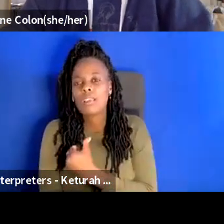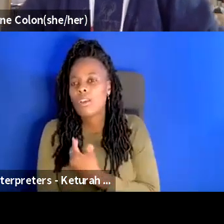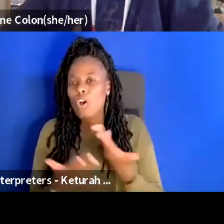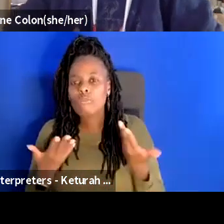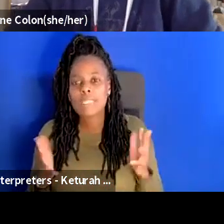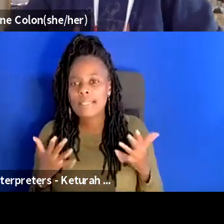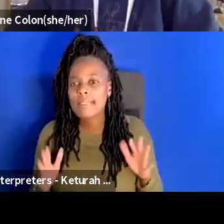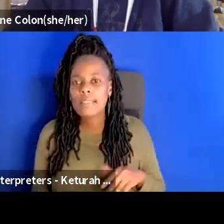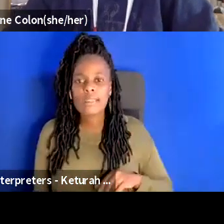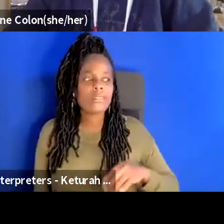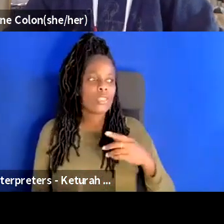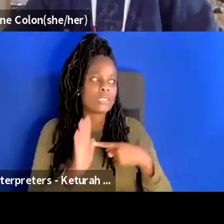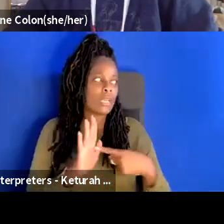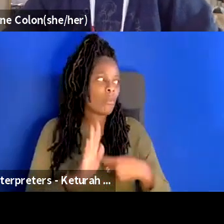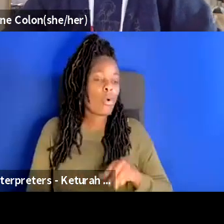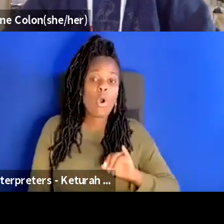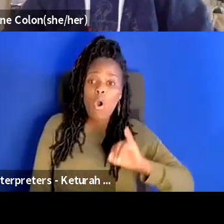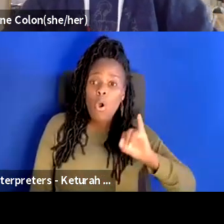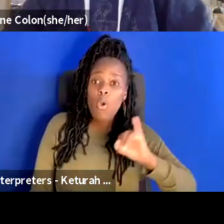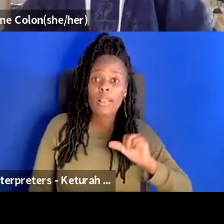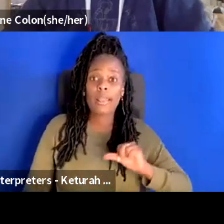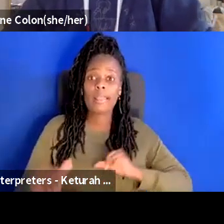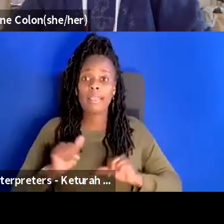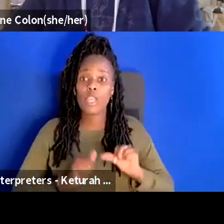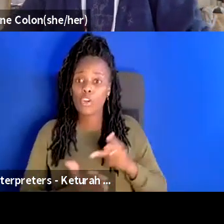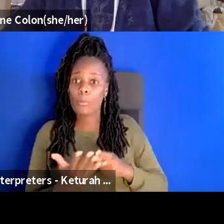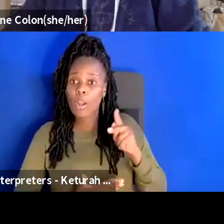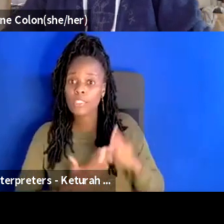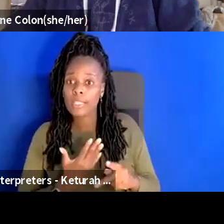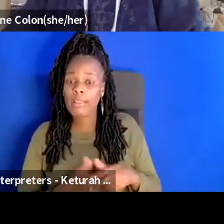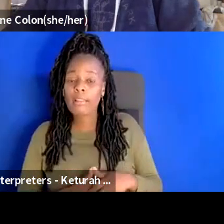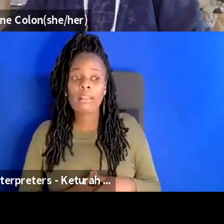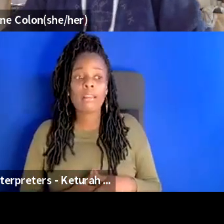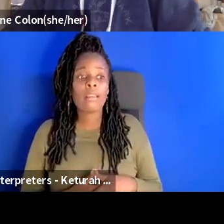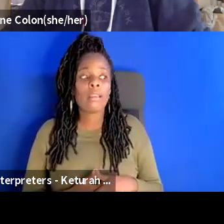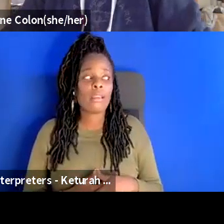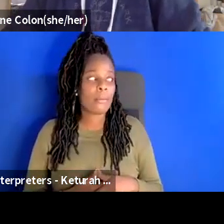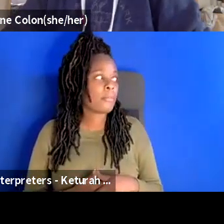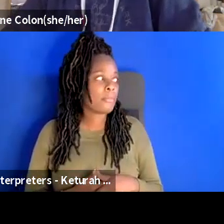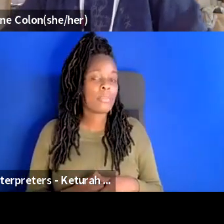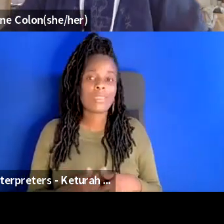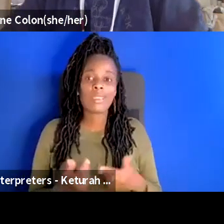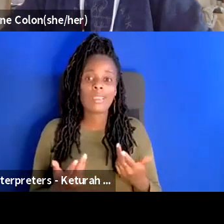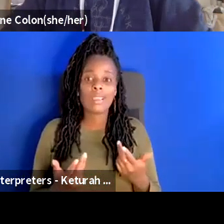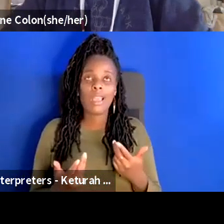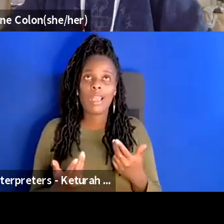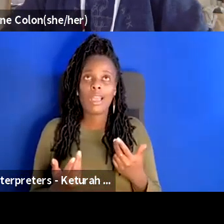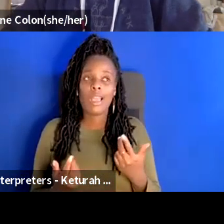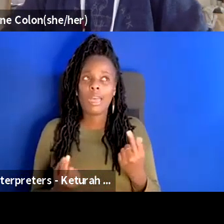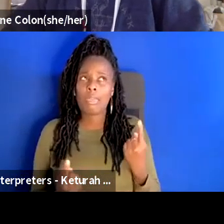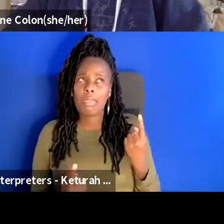oakland theater project in specific is a non-profit organization that does um function i think i think